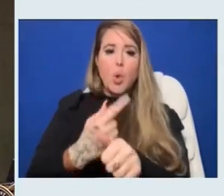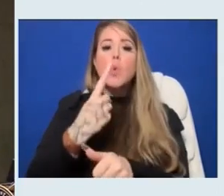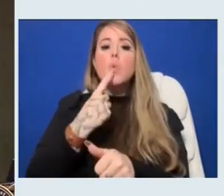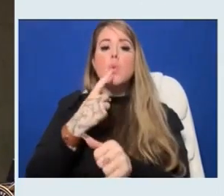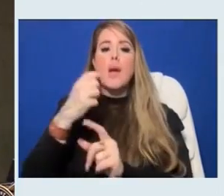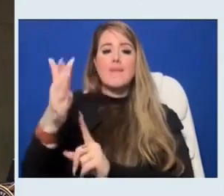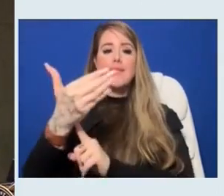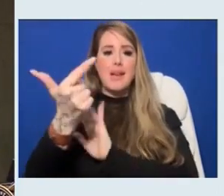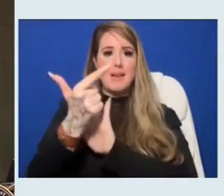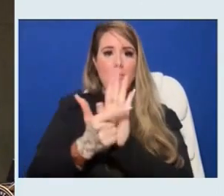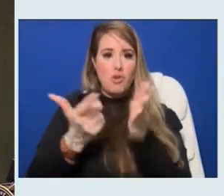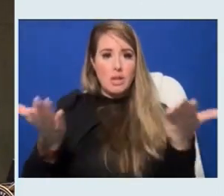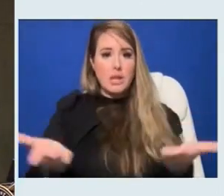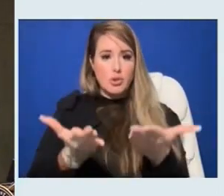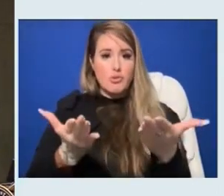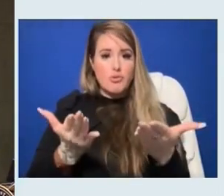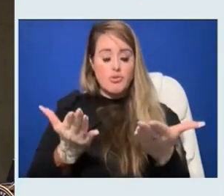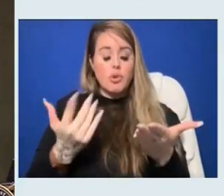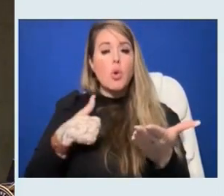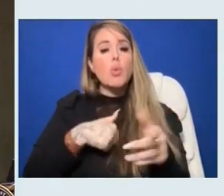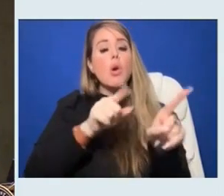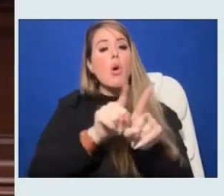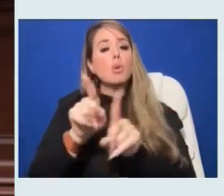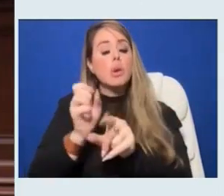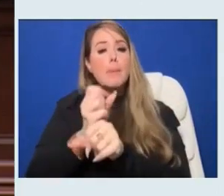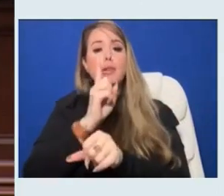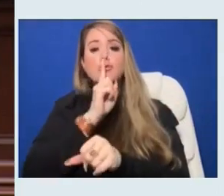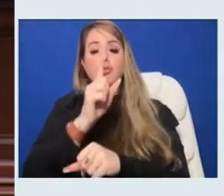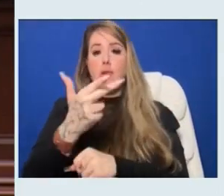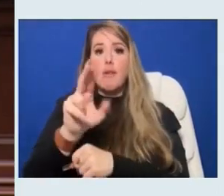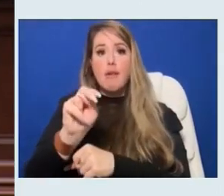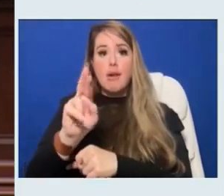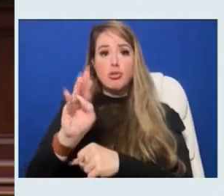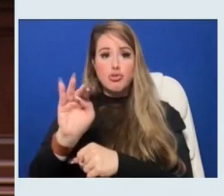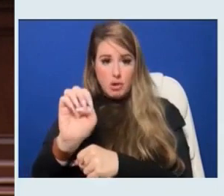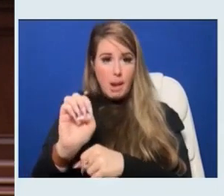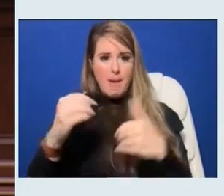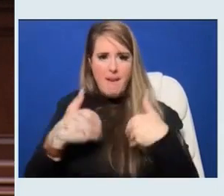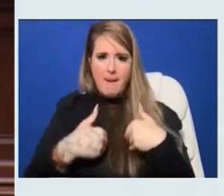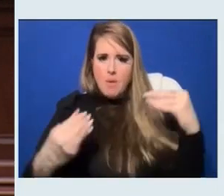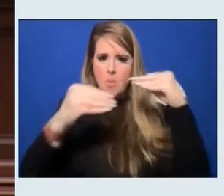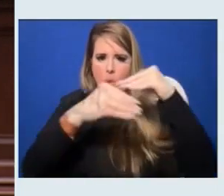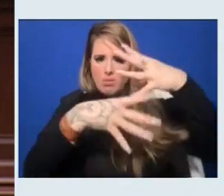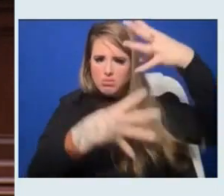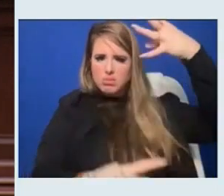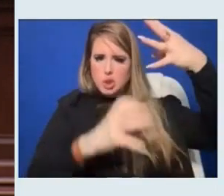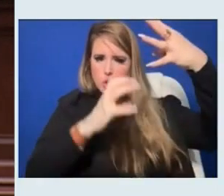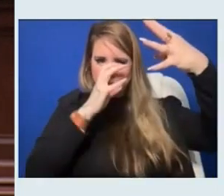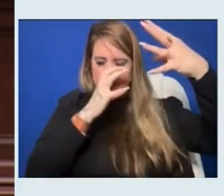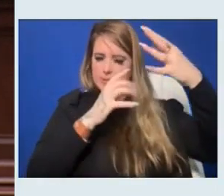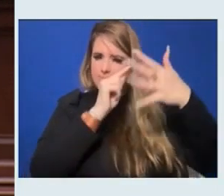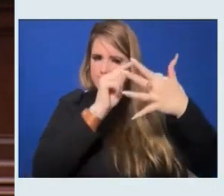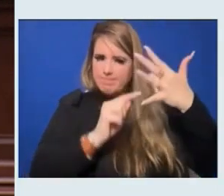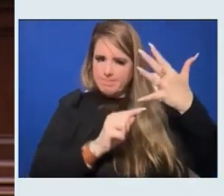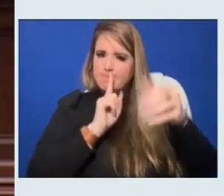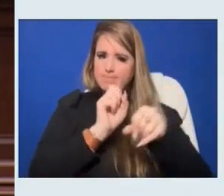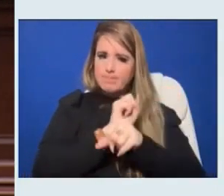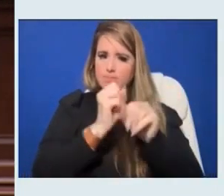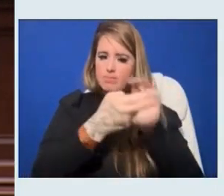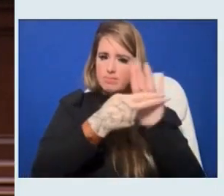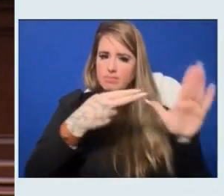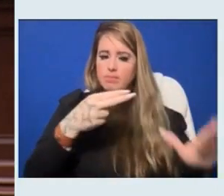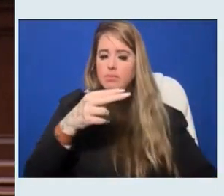We expanded bail eligibility for gun crimes. had tougher prosecutions of gun trafficking. As I mentioned, red